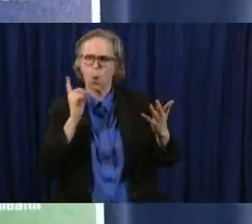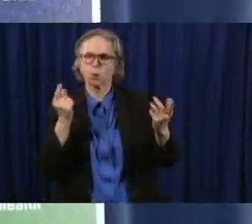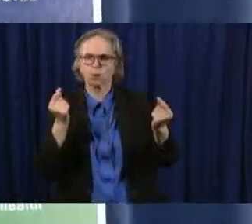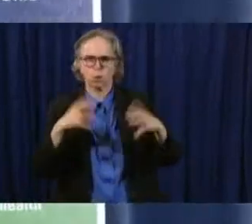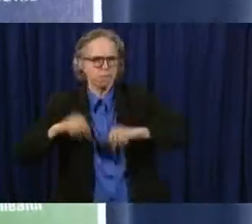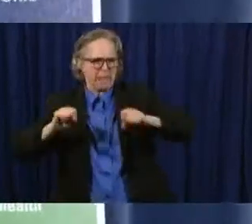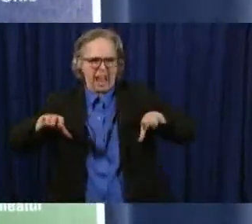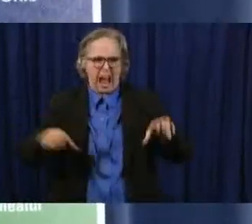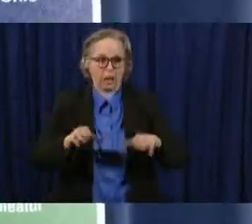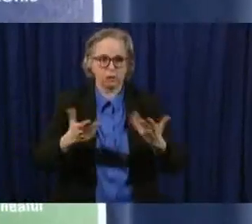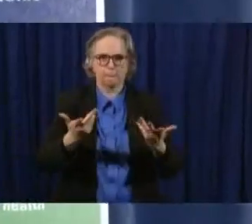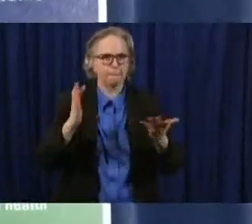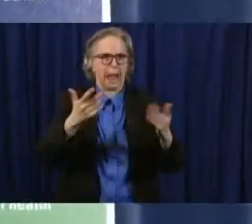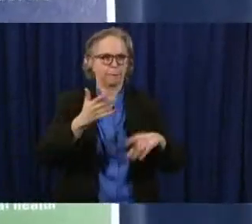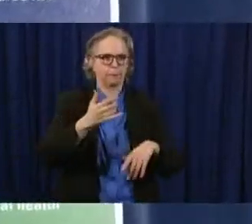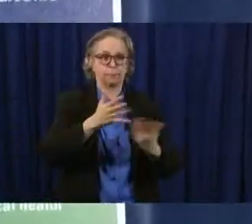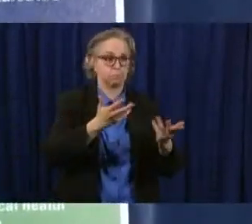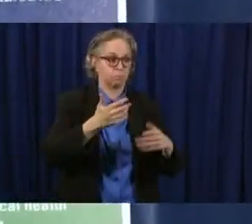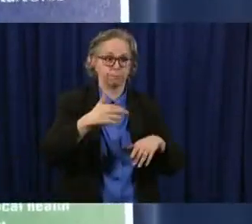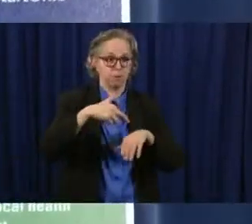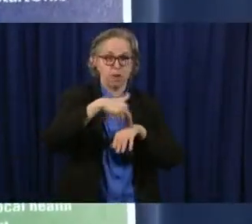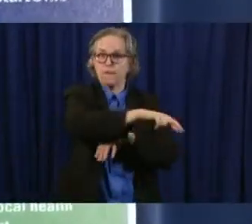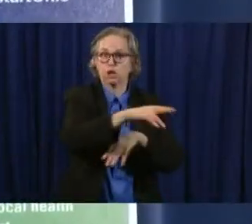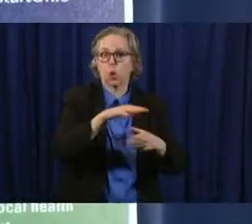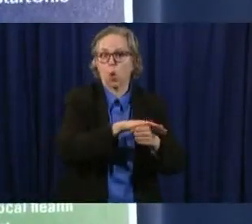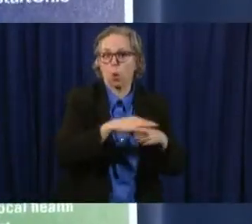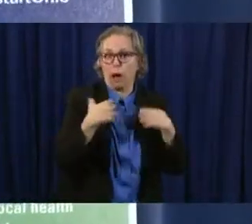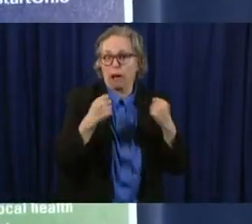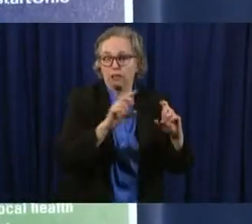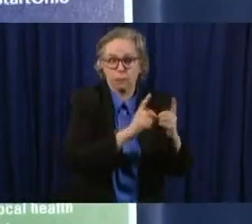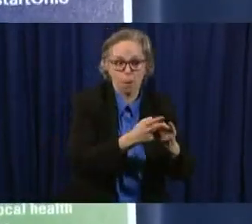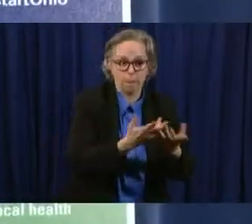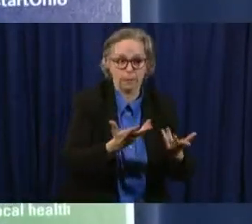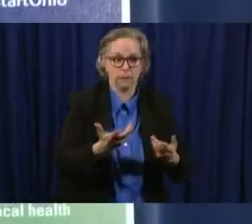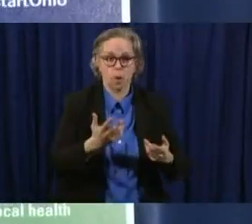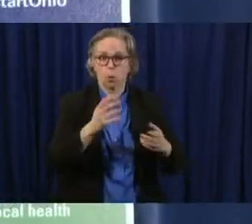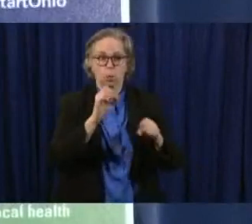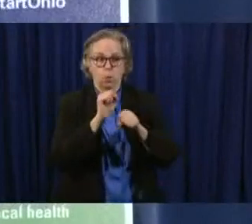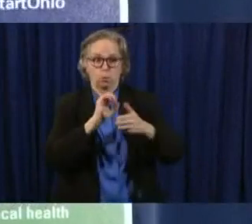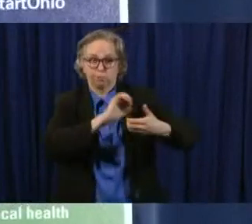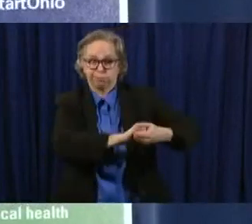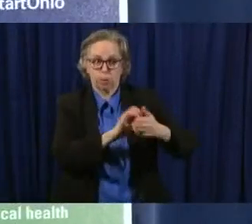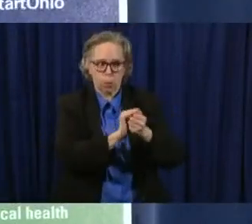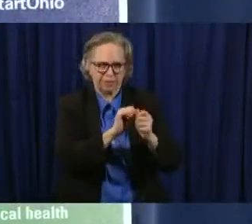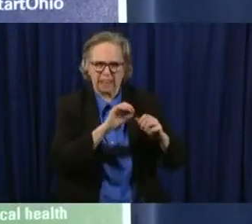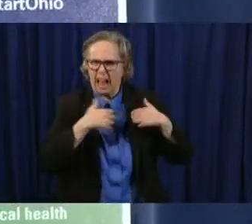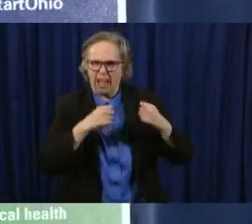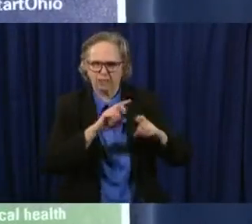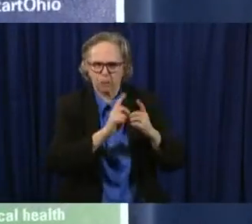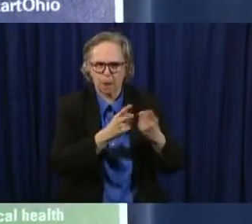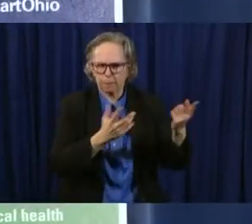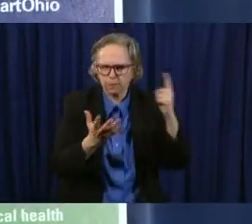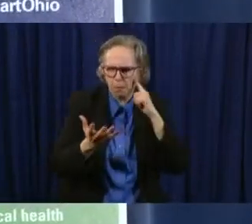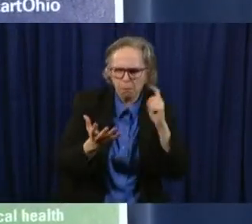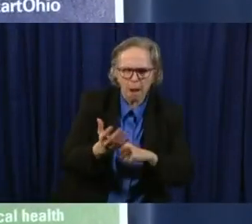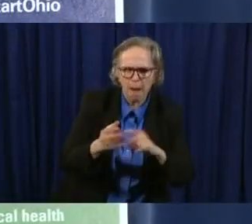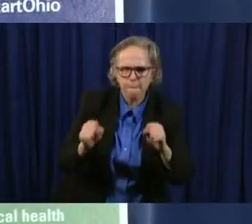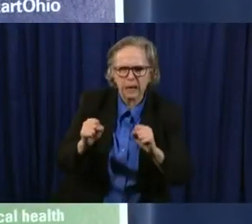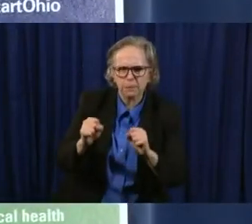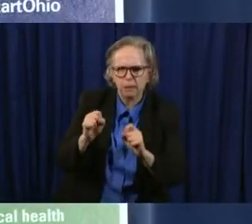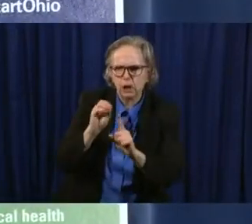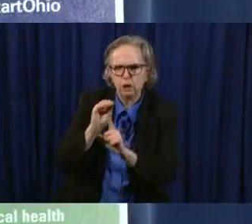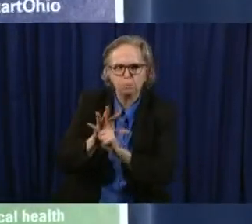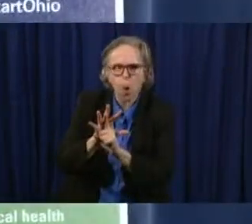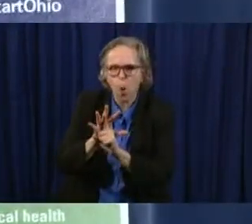department. Work with local health department to identify potentially exposed individuals to help facilitate appropriate communication, contact